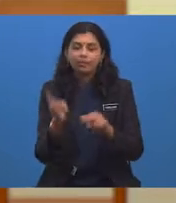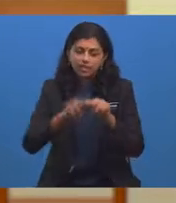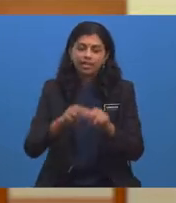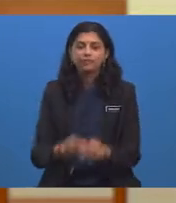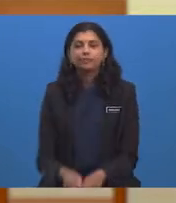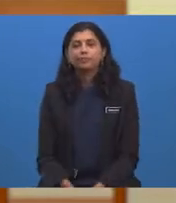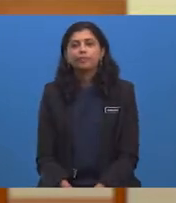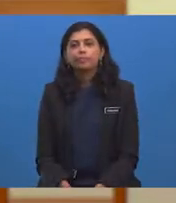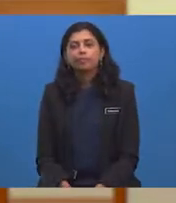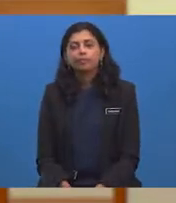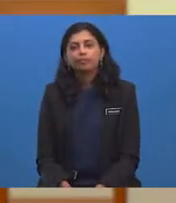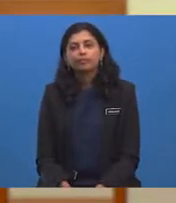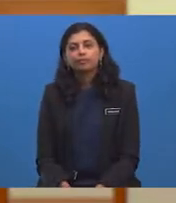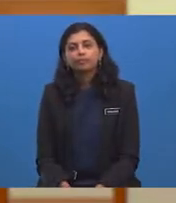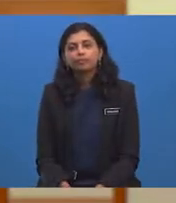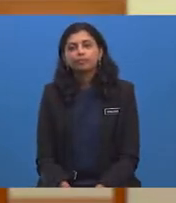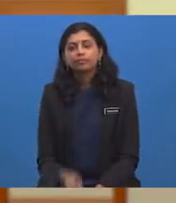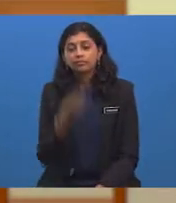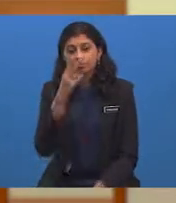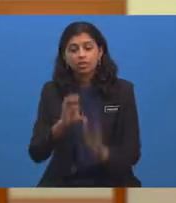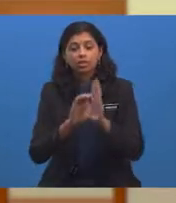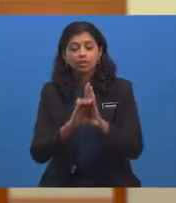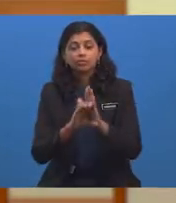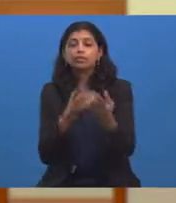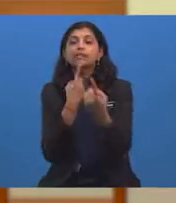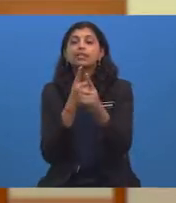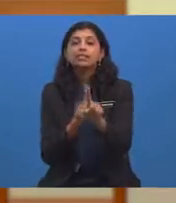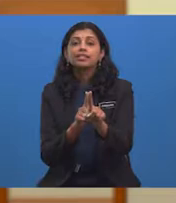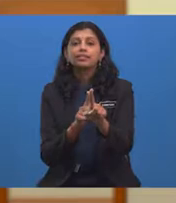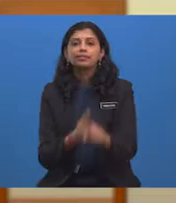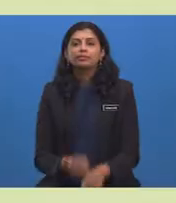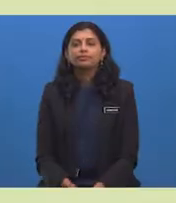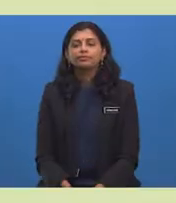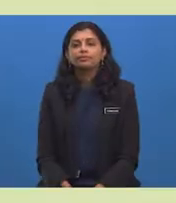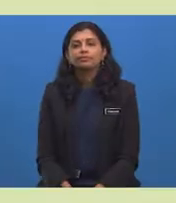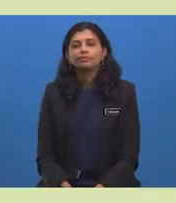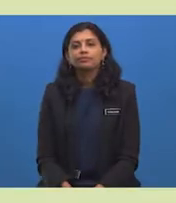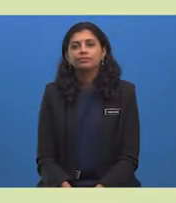Here's a sample answer from Sarah for the task